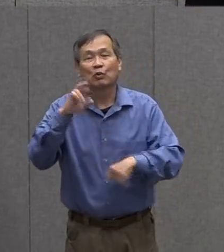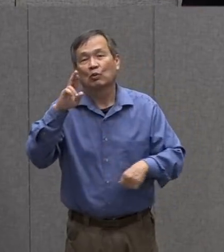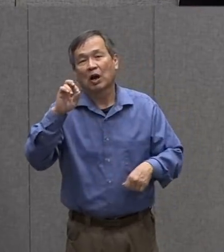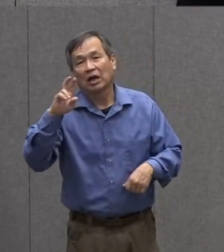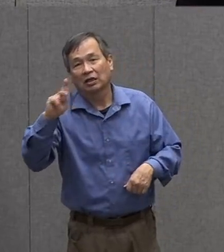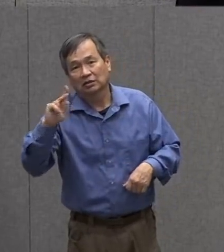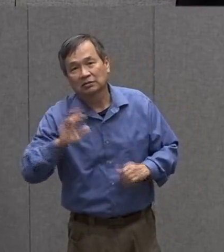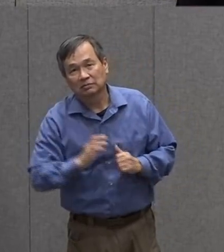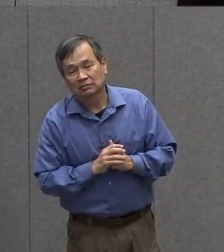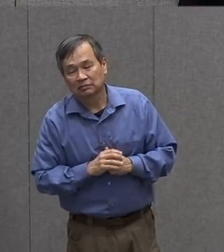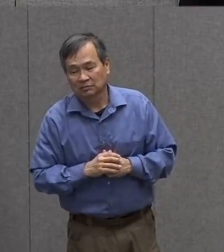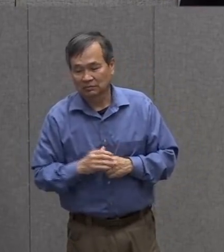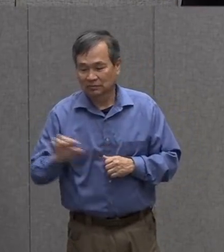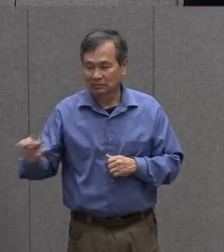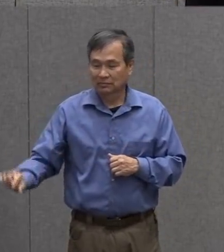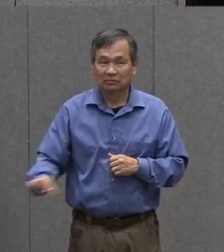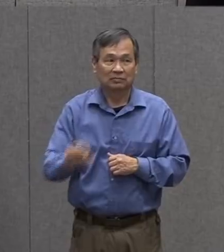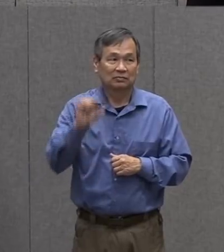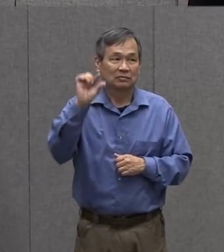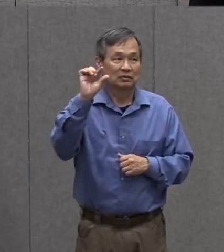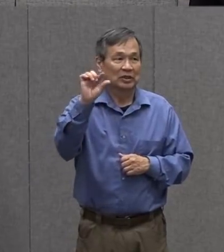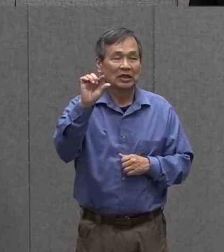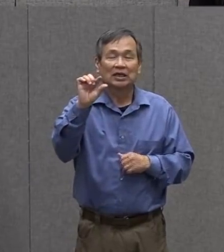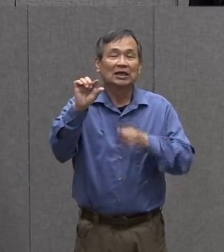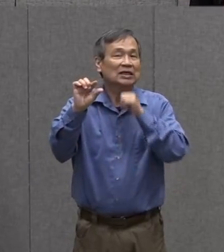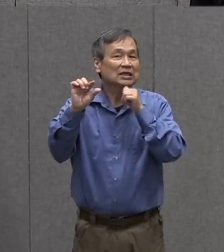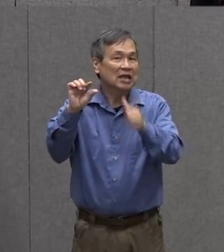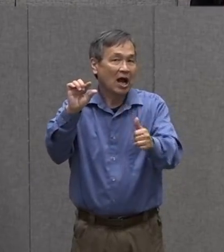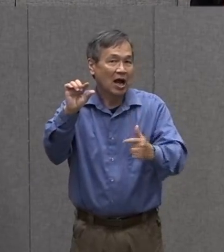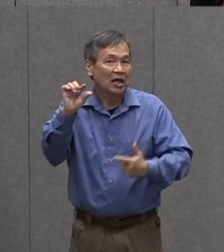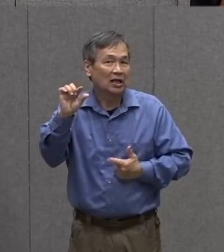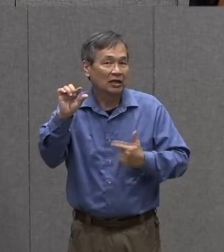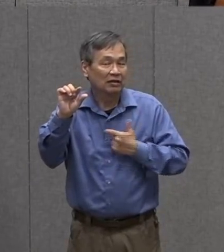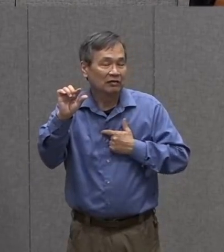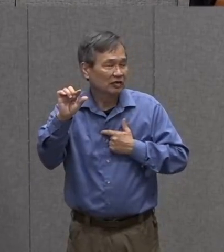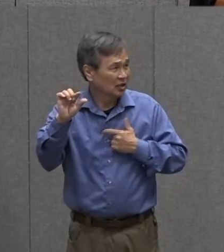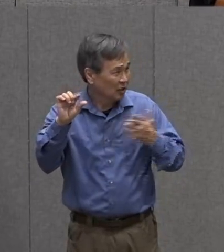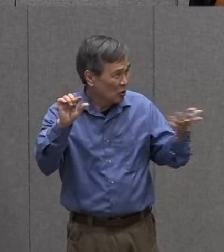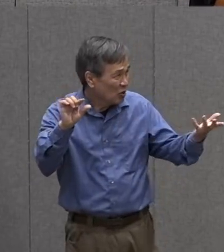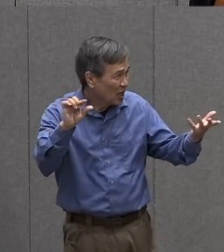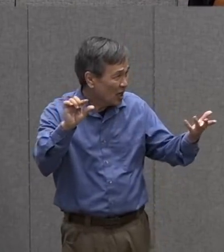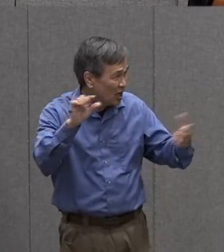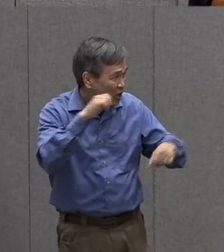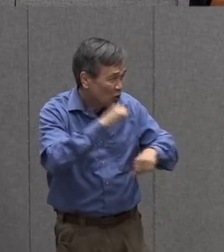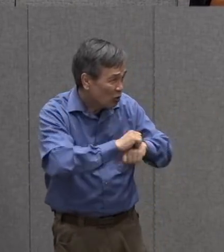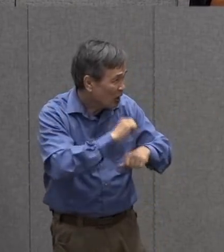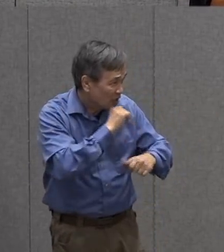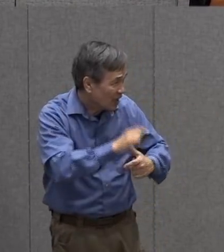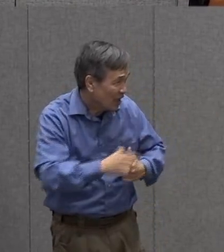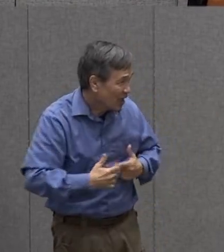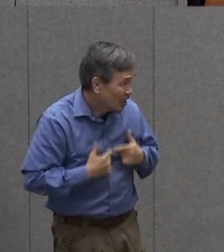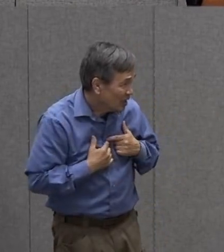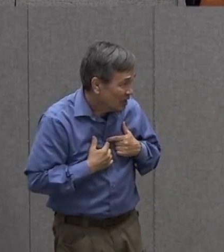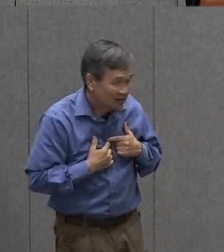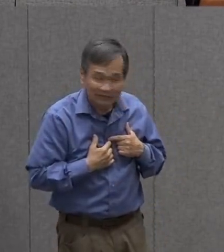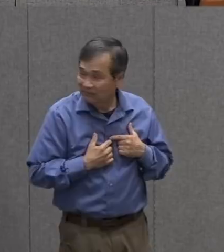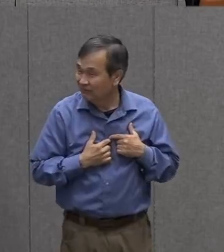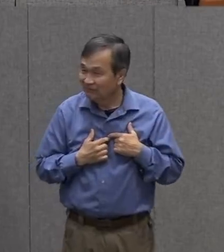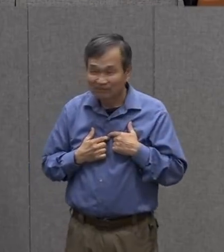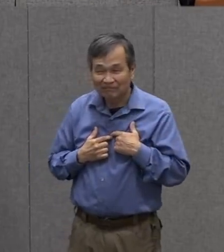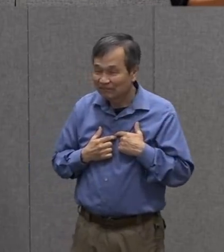considered non-living wait a minute a rock's not a living thing it isn't